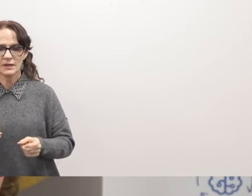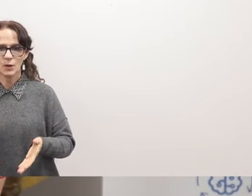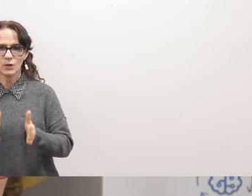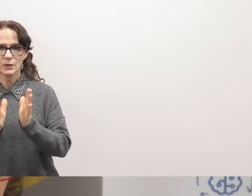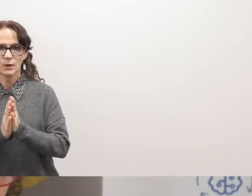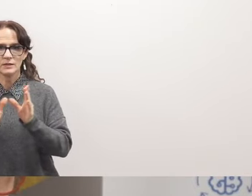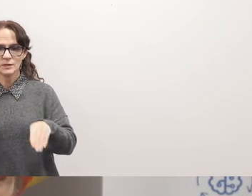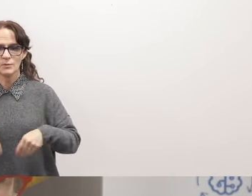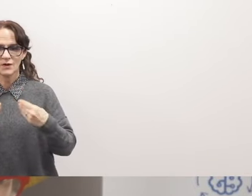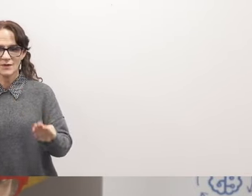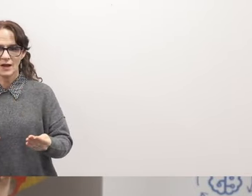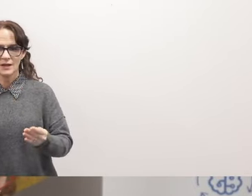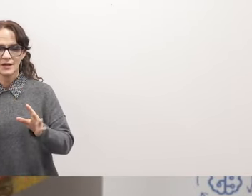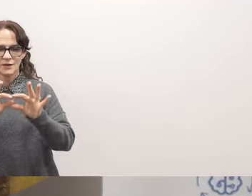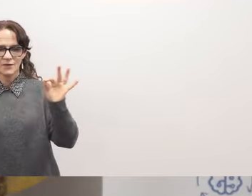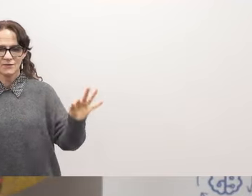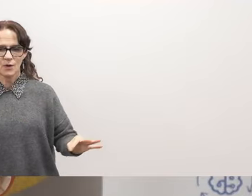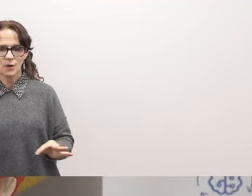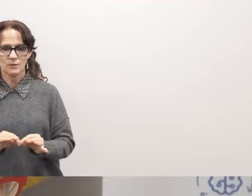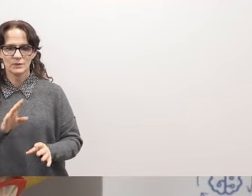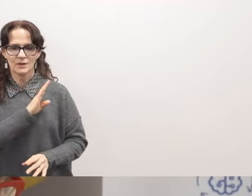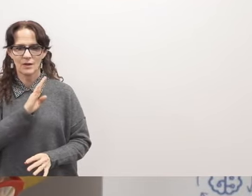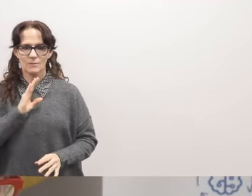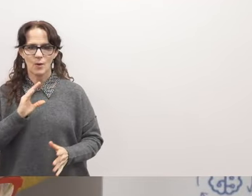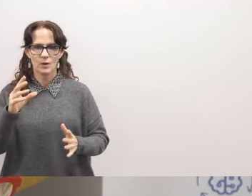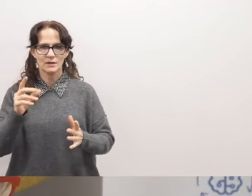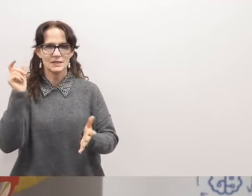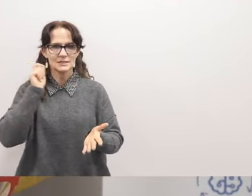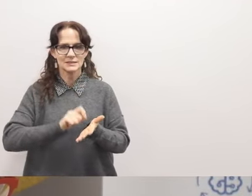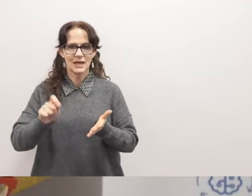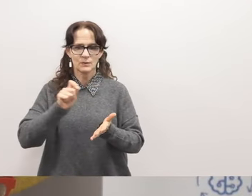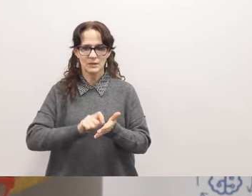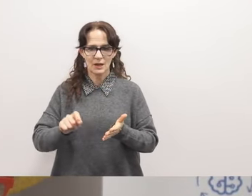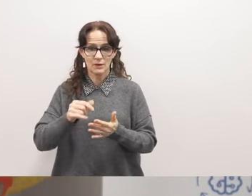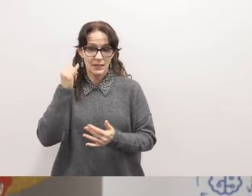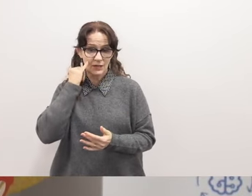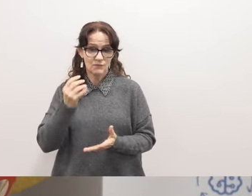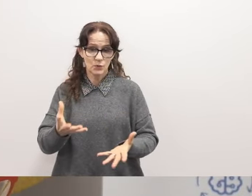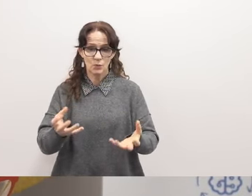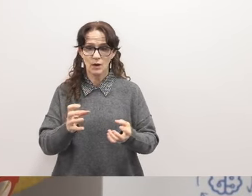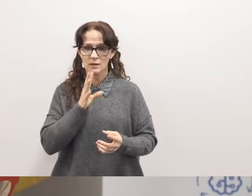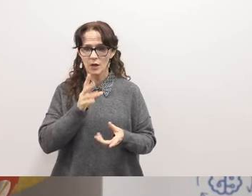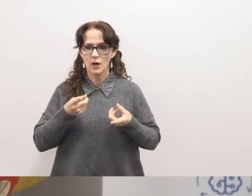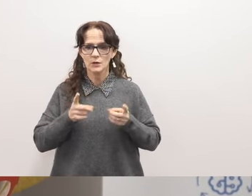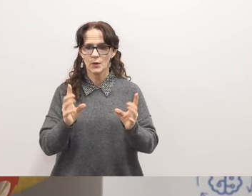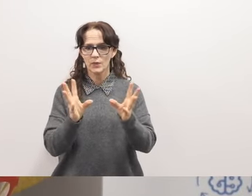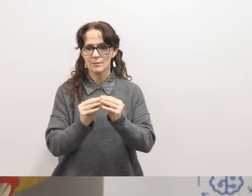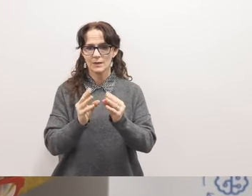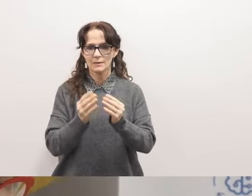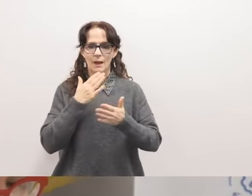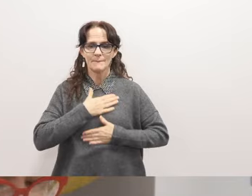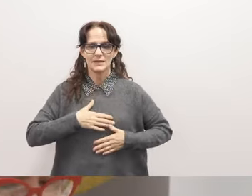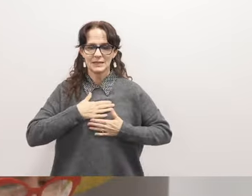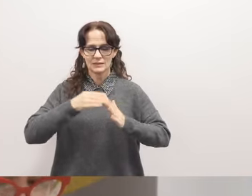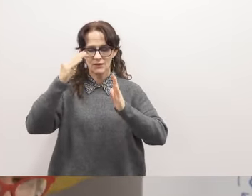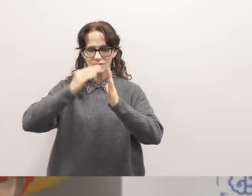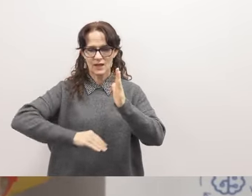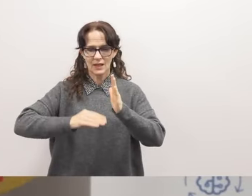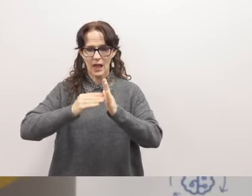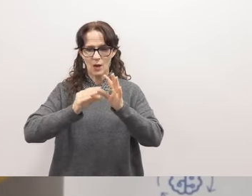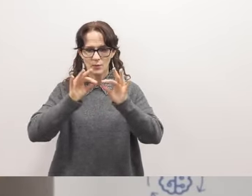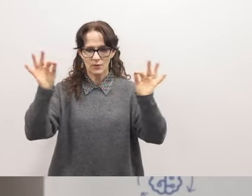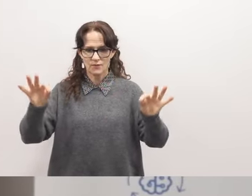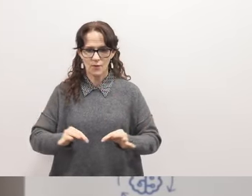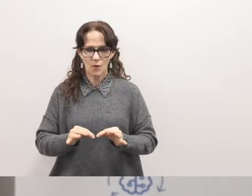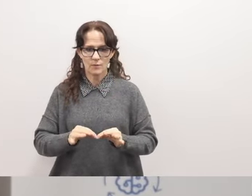forms for you available here with our board secretary if you wish to speak during the meeting please fill out a form indicating your name